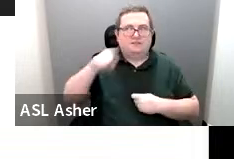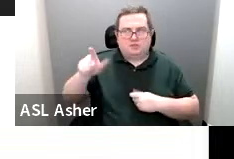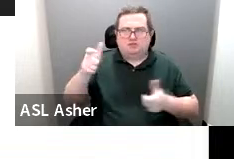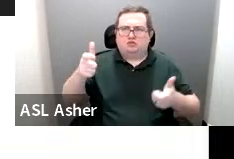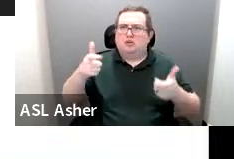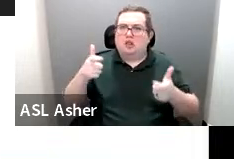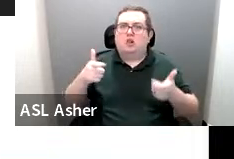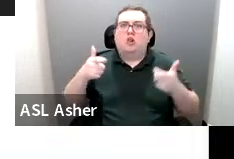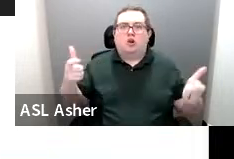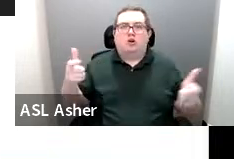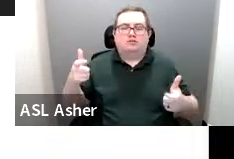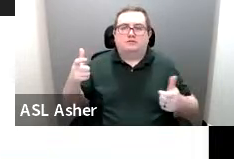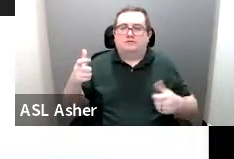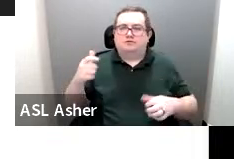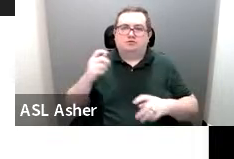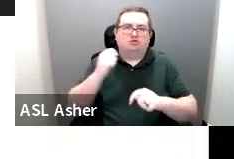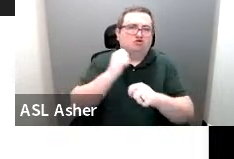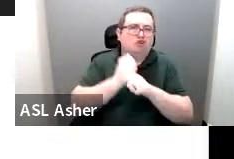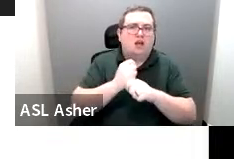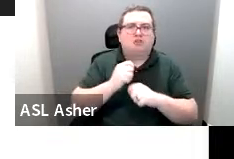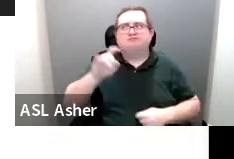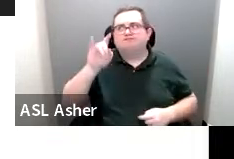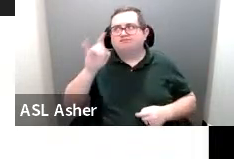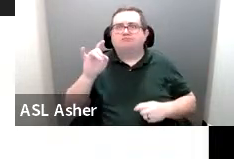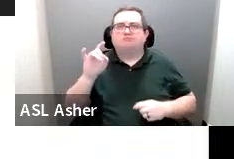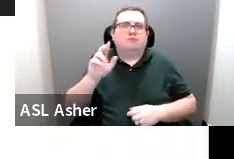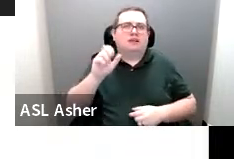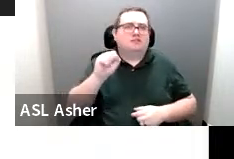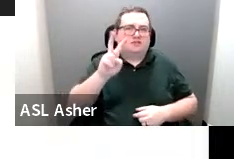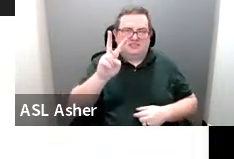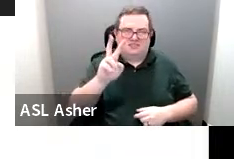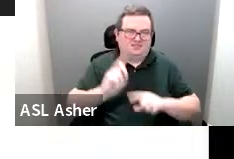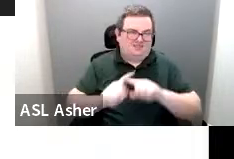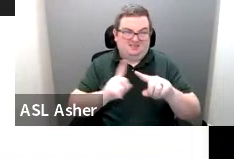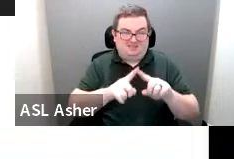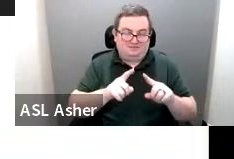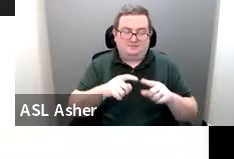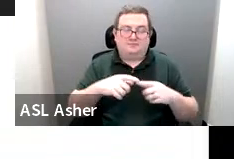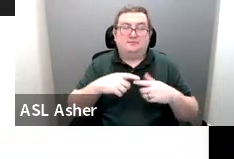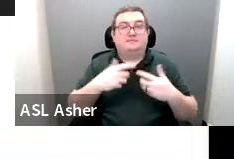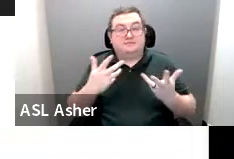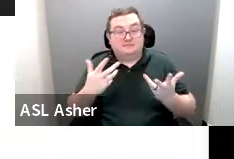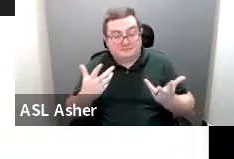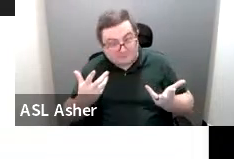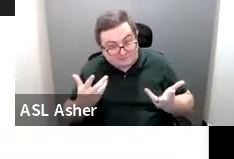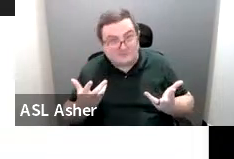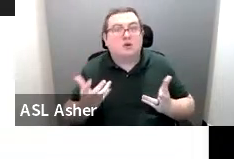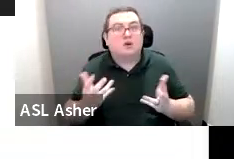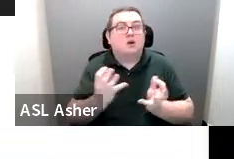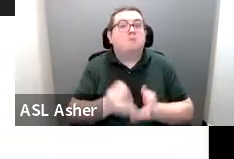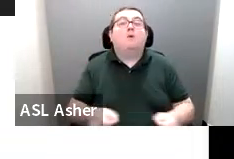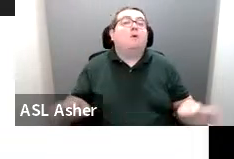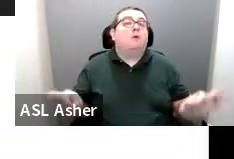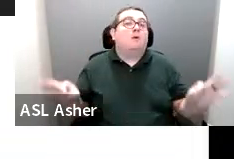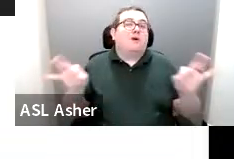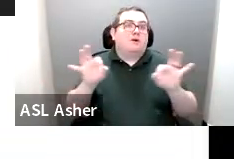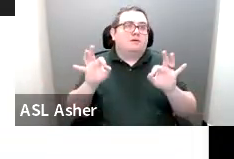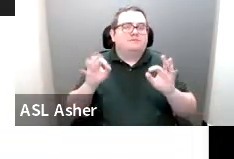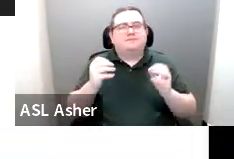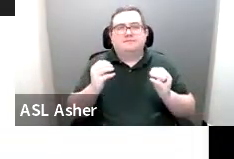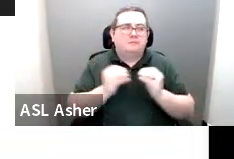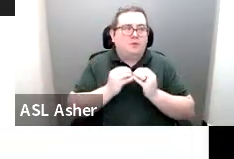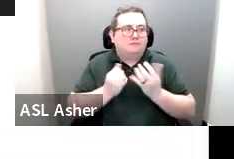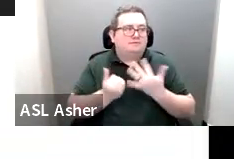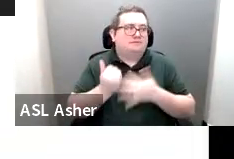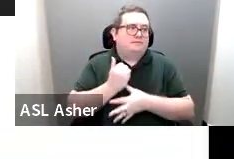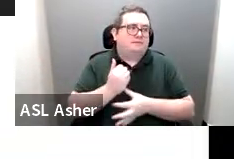large trucks and SUVs that are out on the road. So the more important one, because again, these are